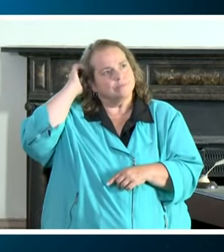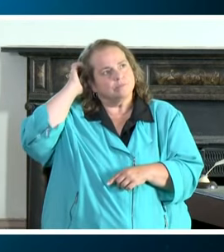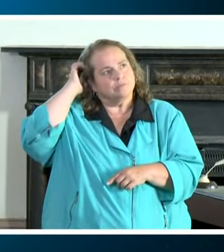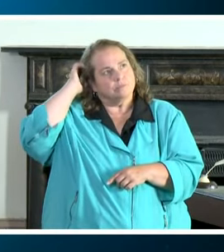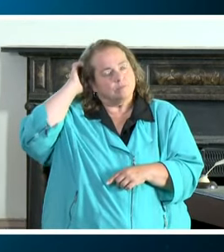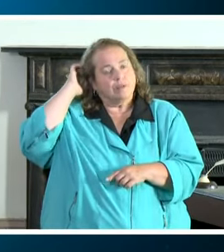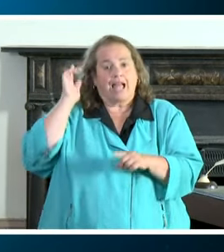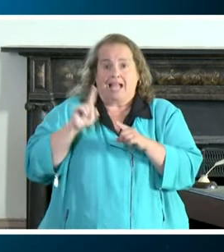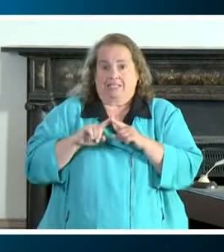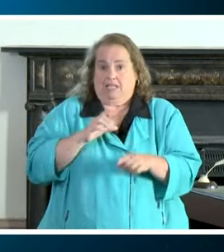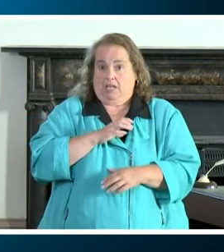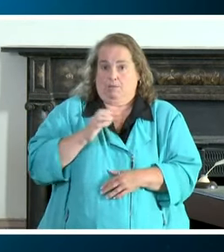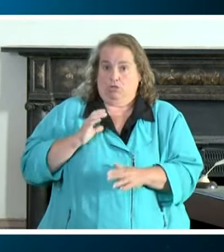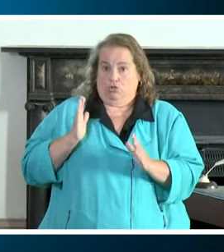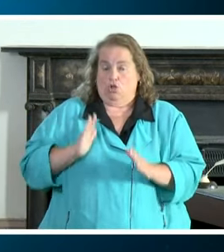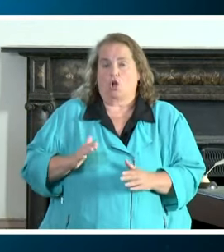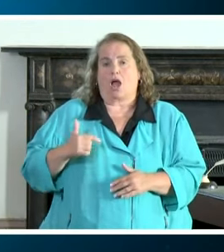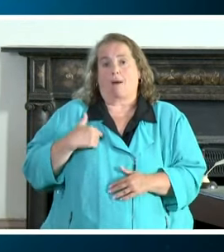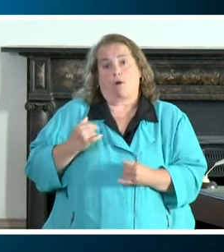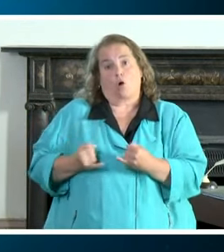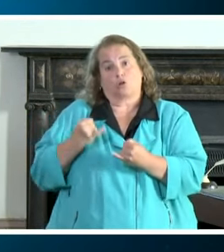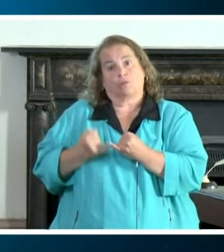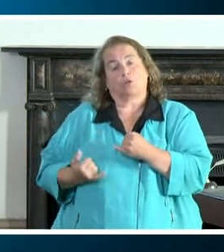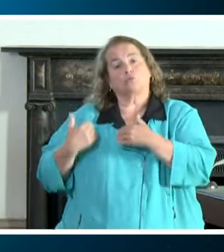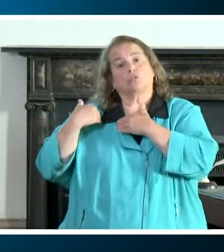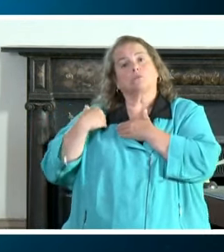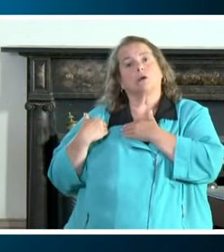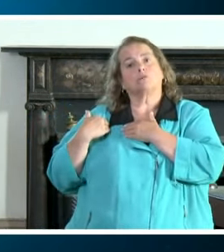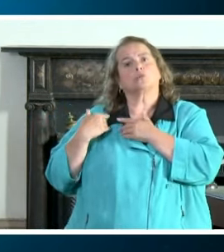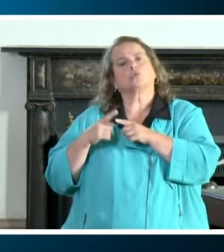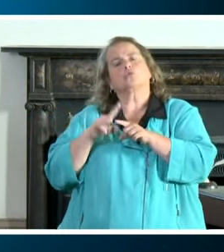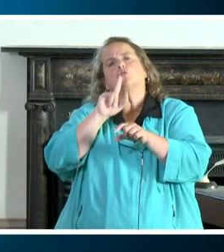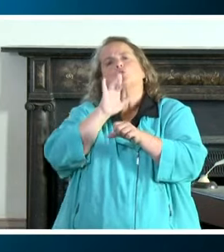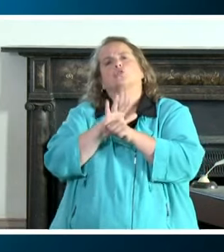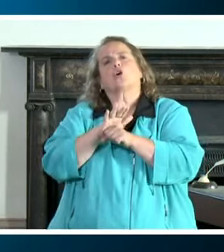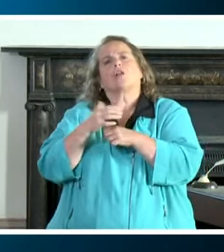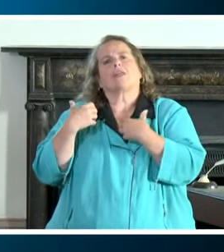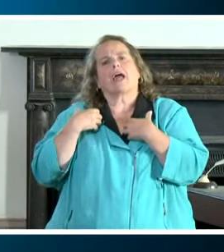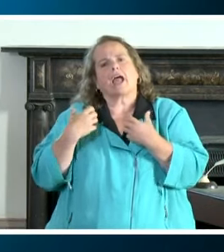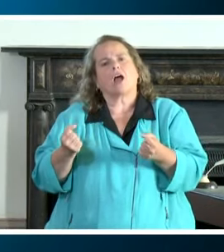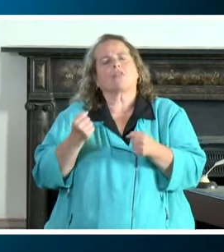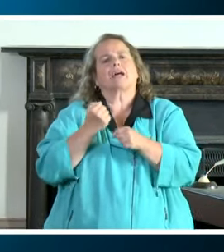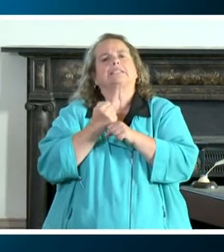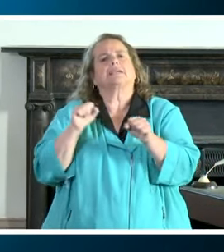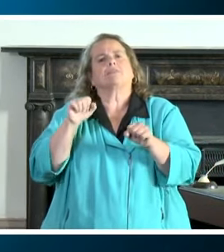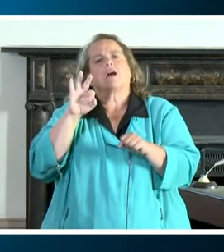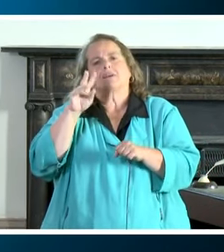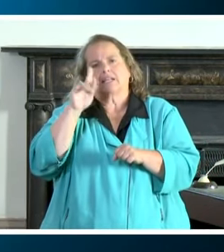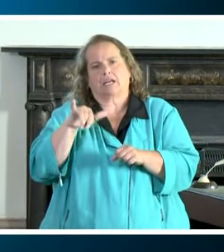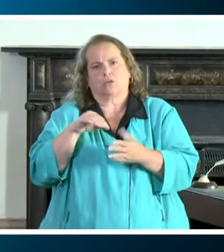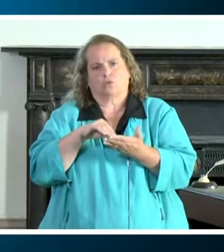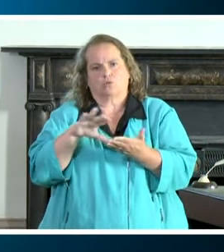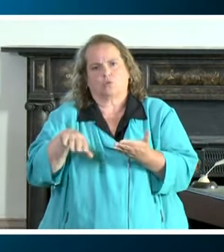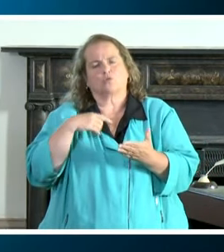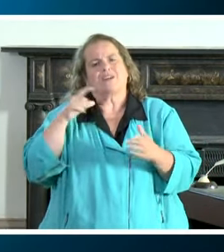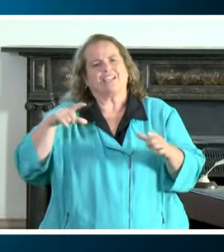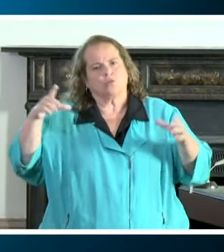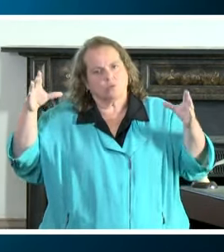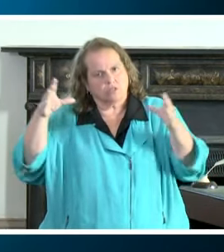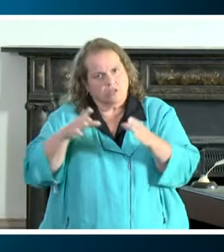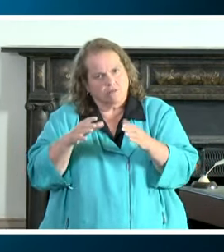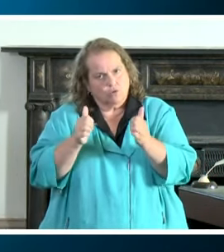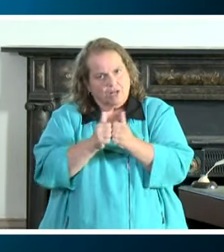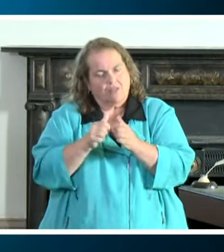As the commissioner, I'm ultimately responsible to ensure the health and safety of Kentucky's students. And we need to come together as